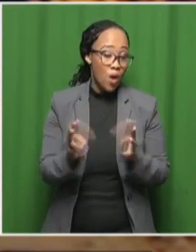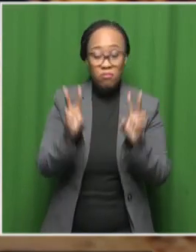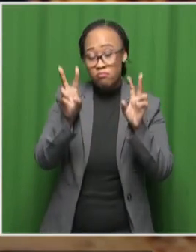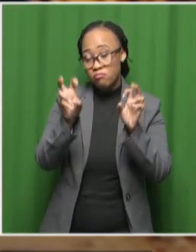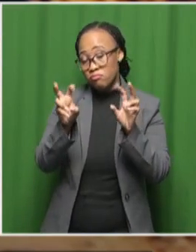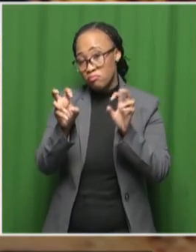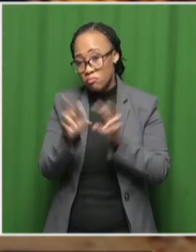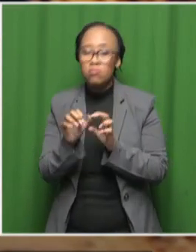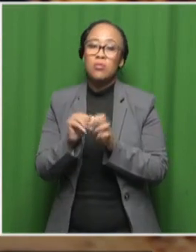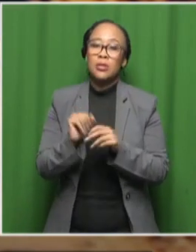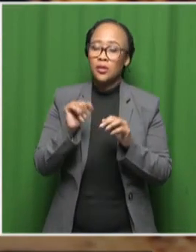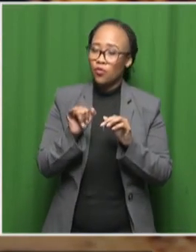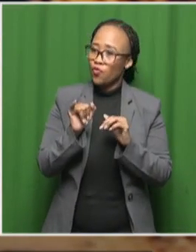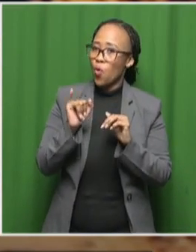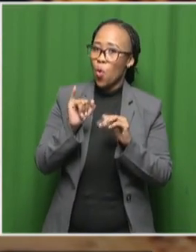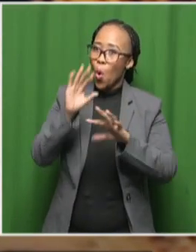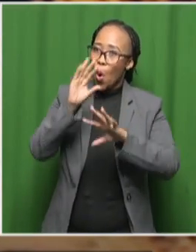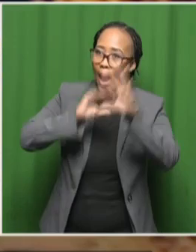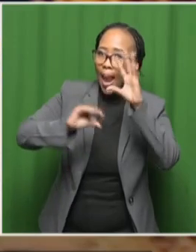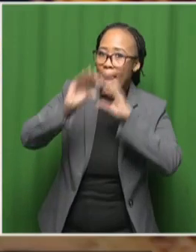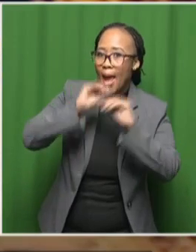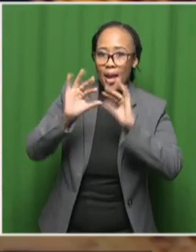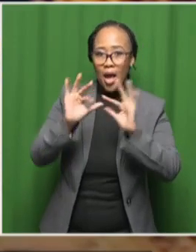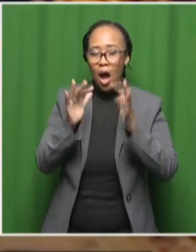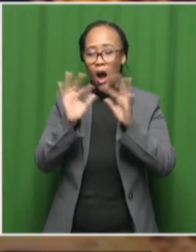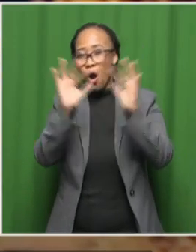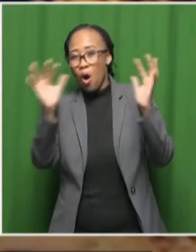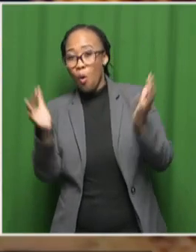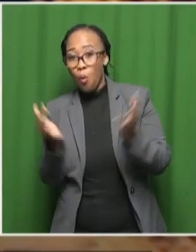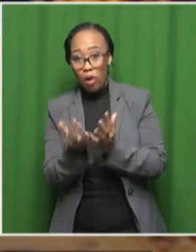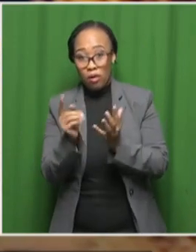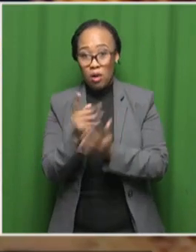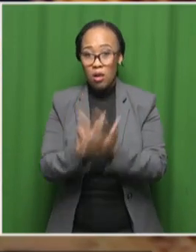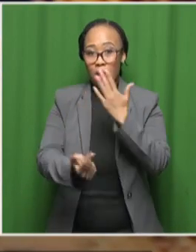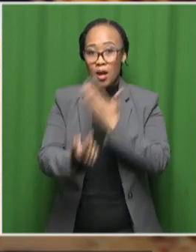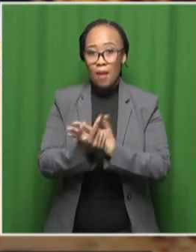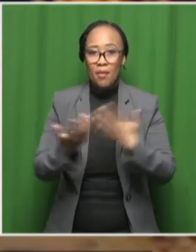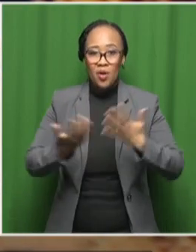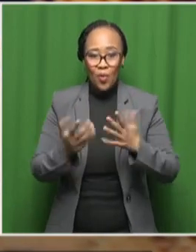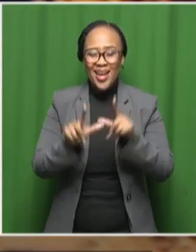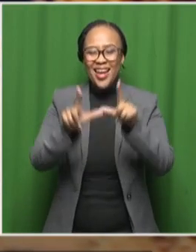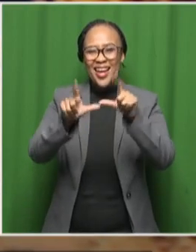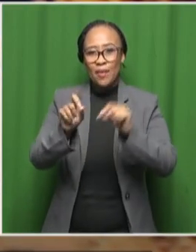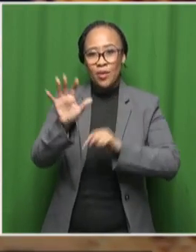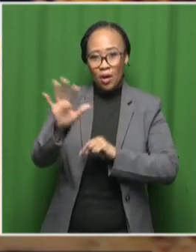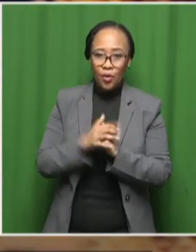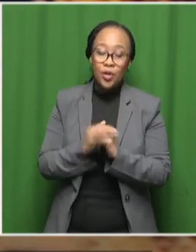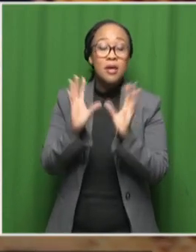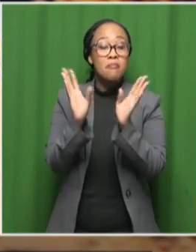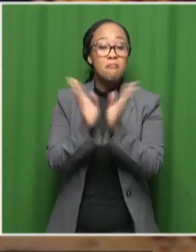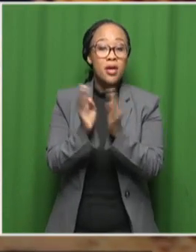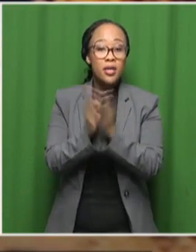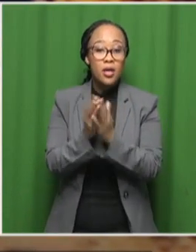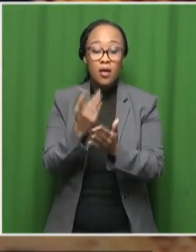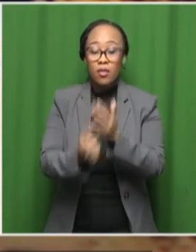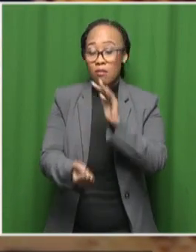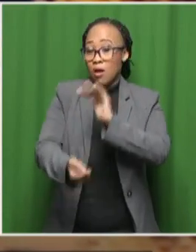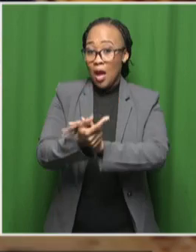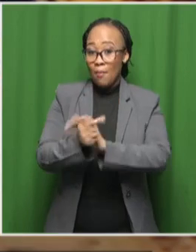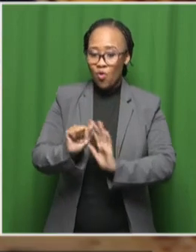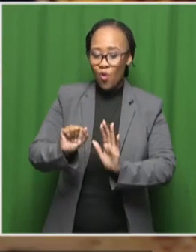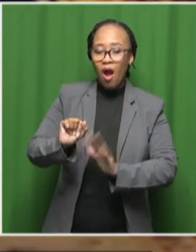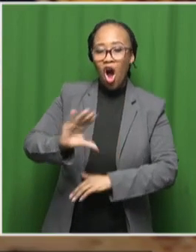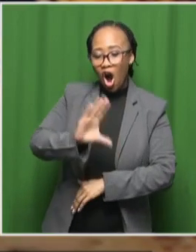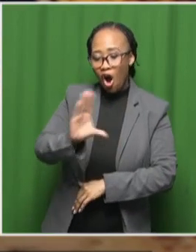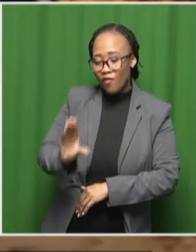General Assembly of the International Astronomical Union in Cape Town the world's largest astronomy meeting which is being held in Africa for the first time